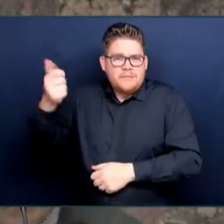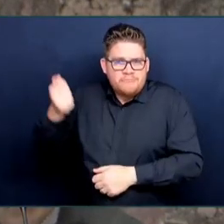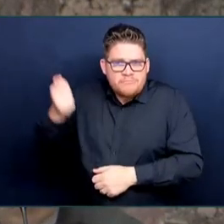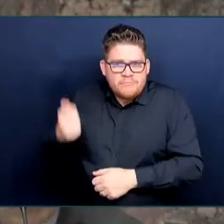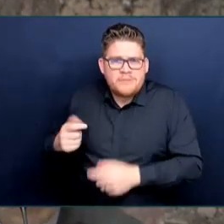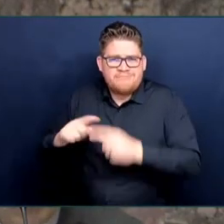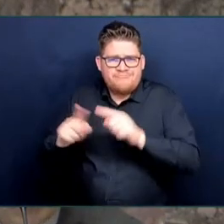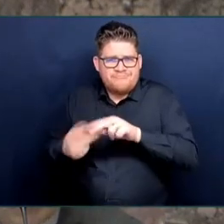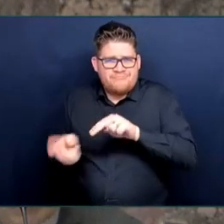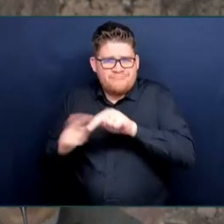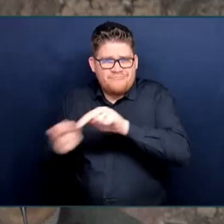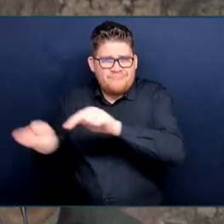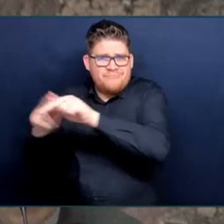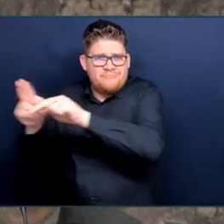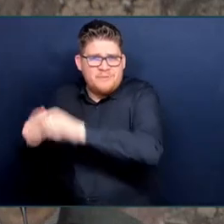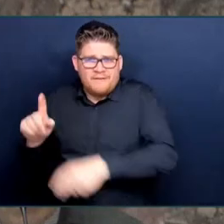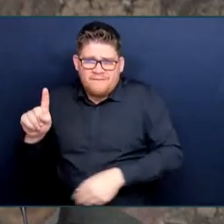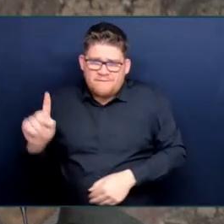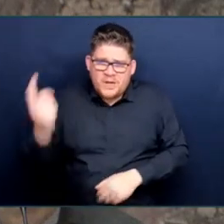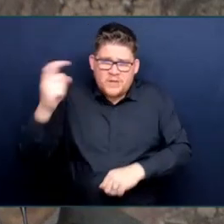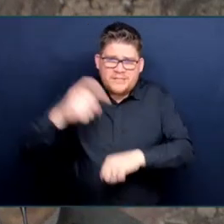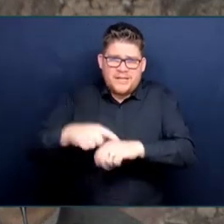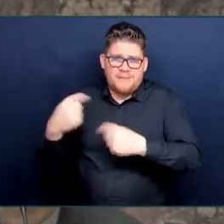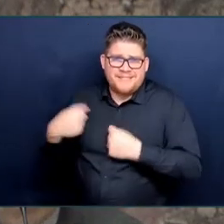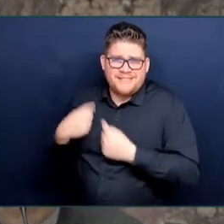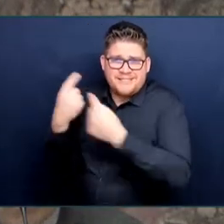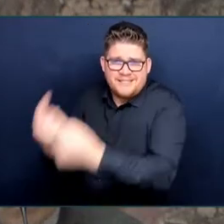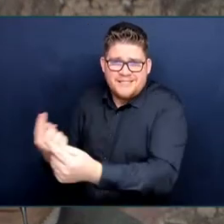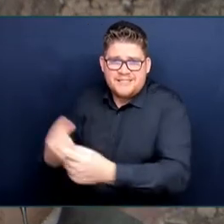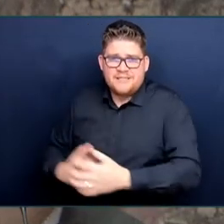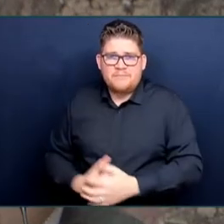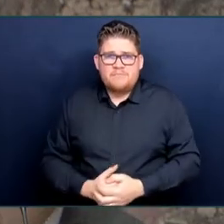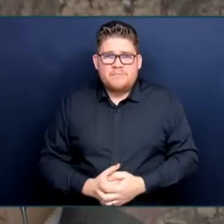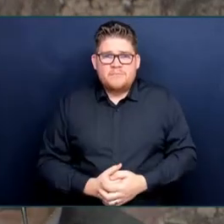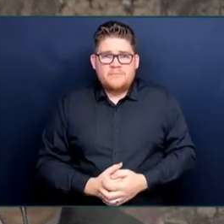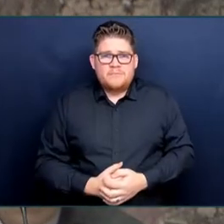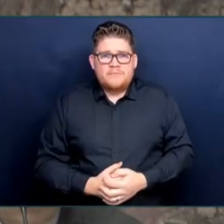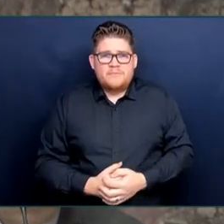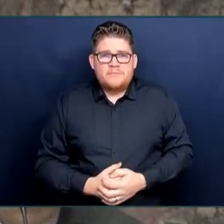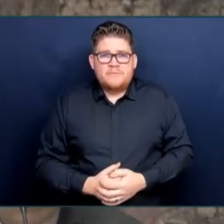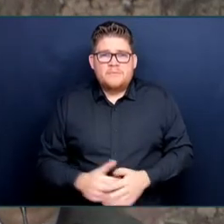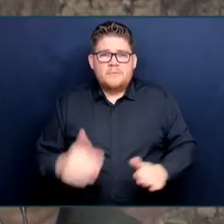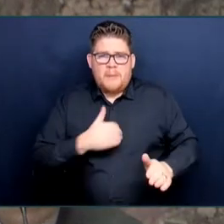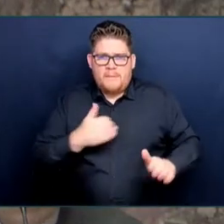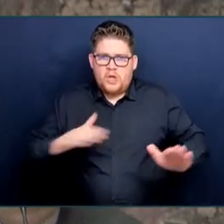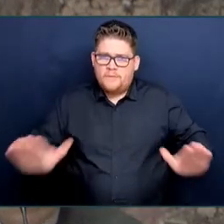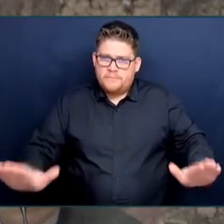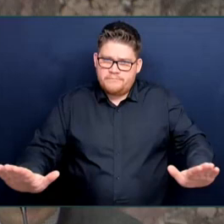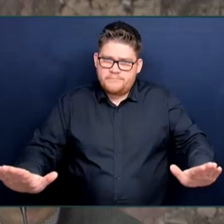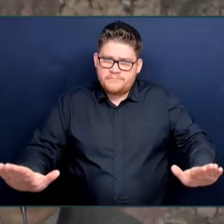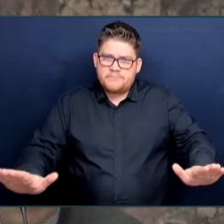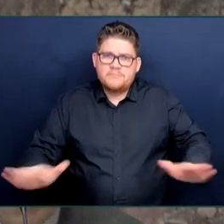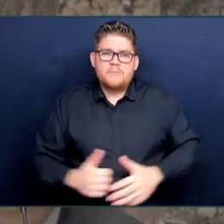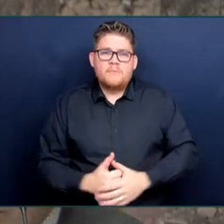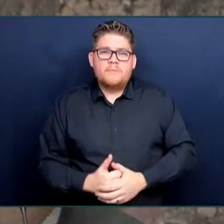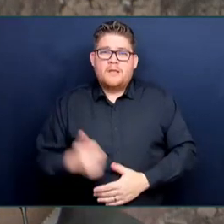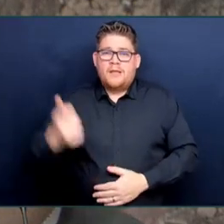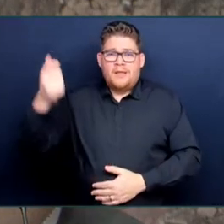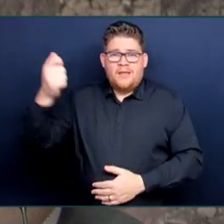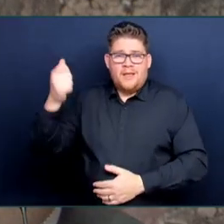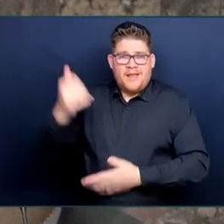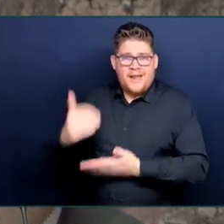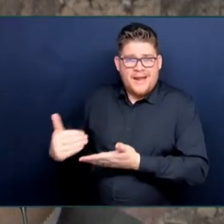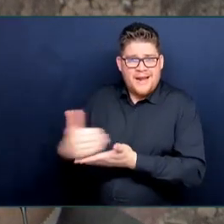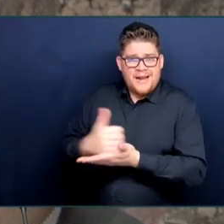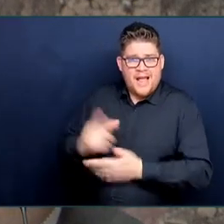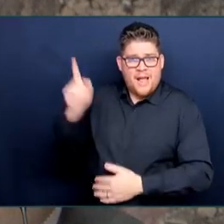Thank The first time that there is an increase for persons on income assistance. And we have to look at these things, and there are